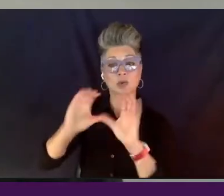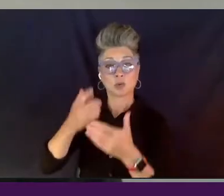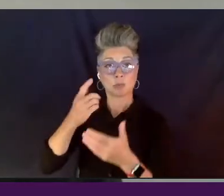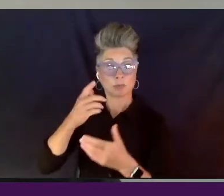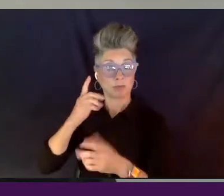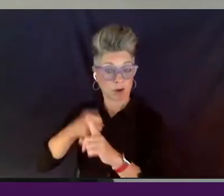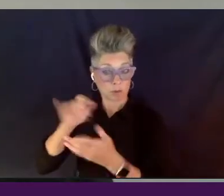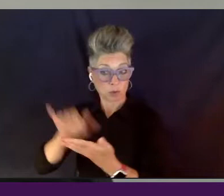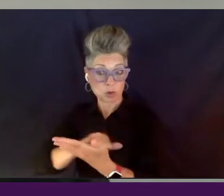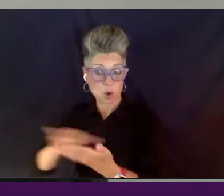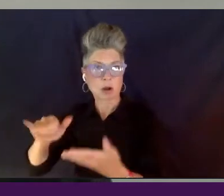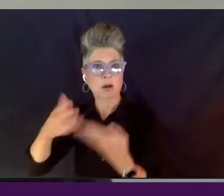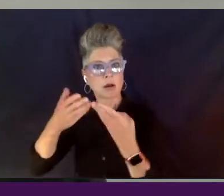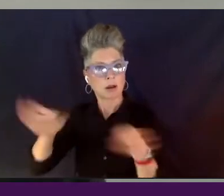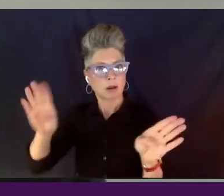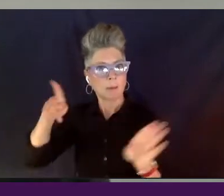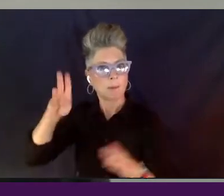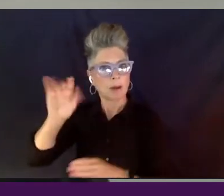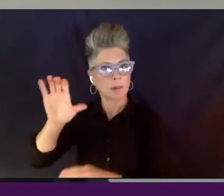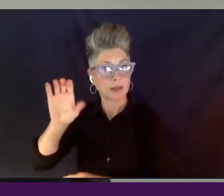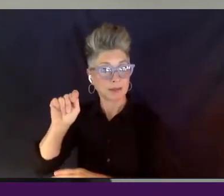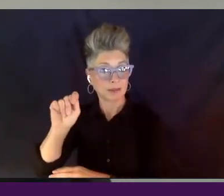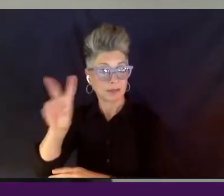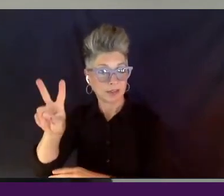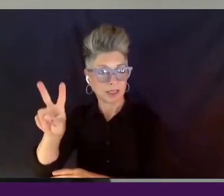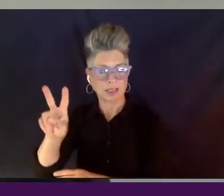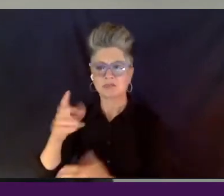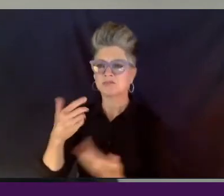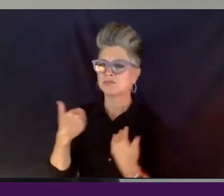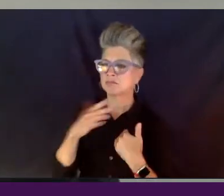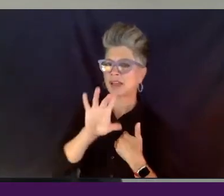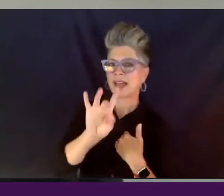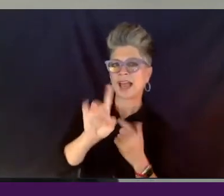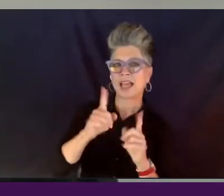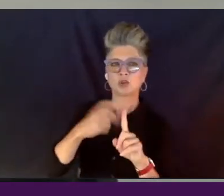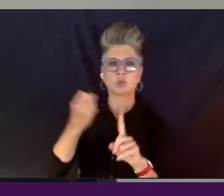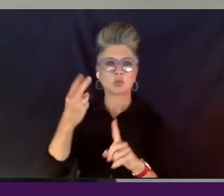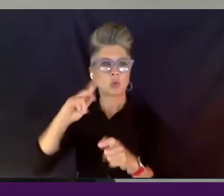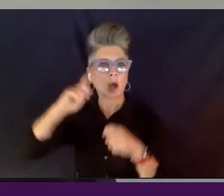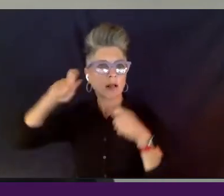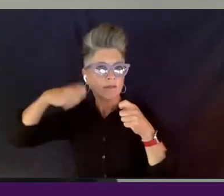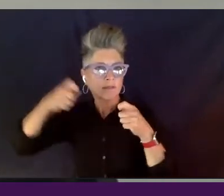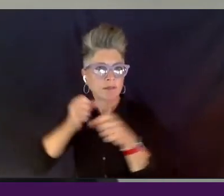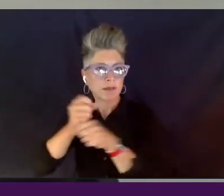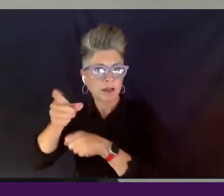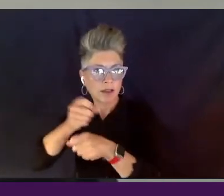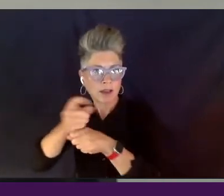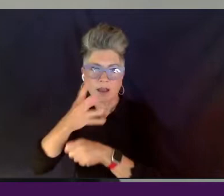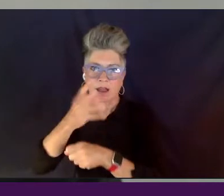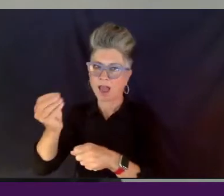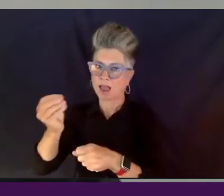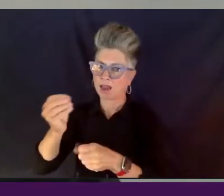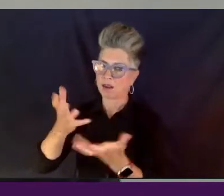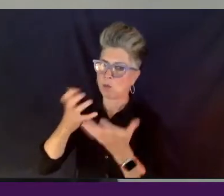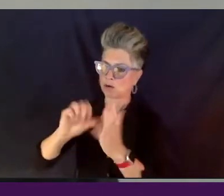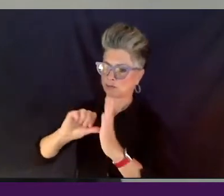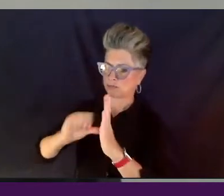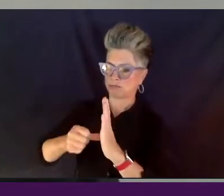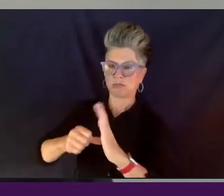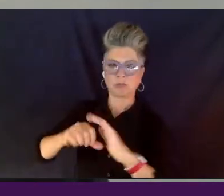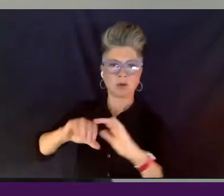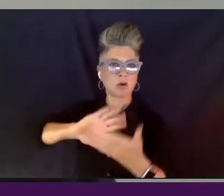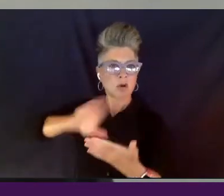We do 8 to 12 films per year. And I just stress that they're done entirely by